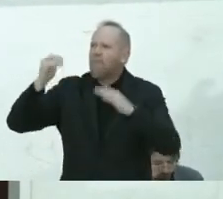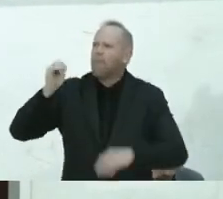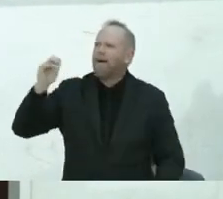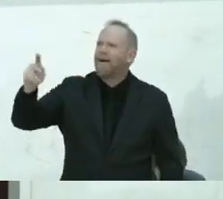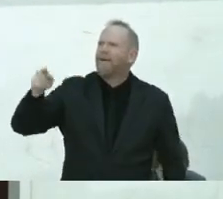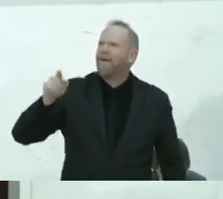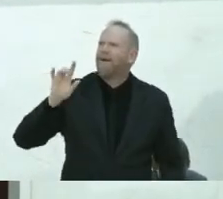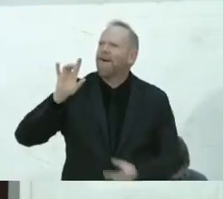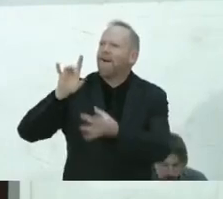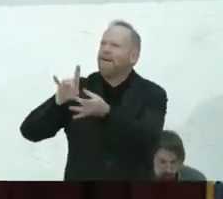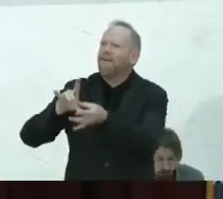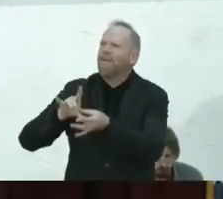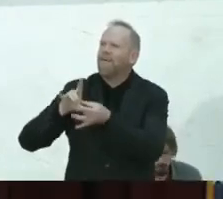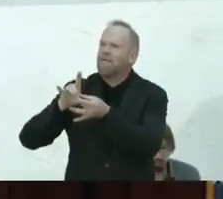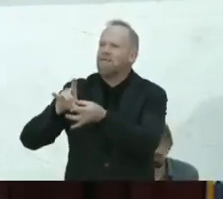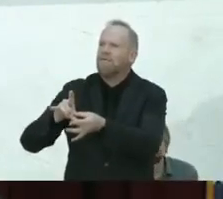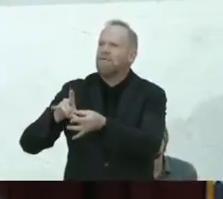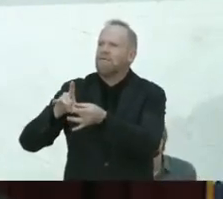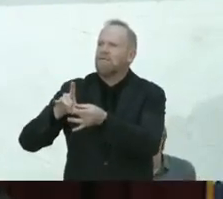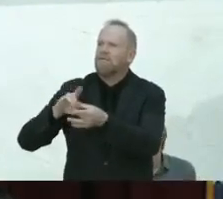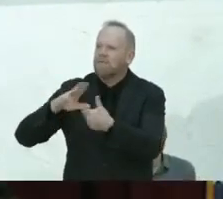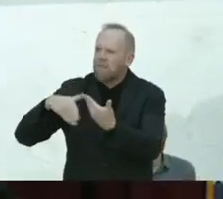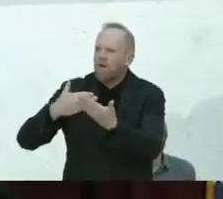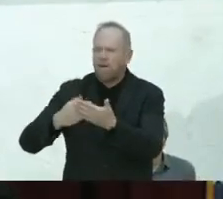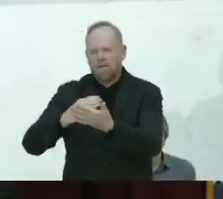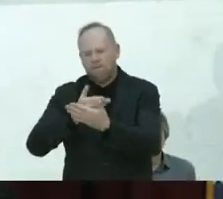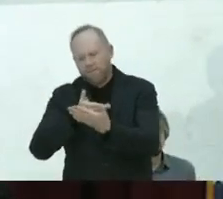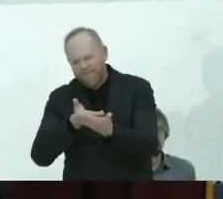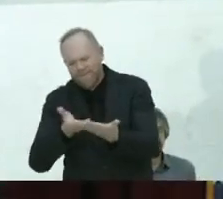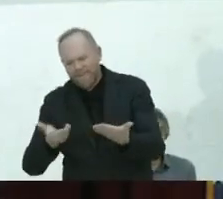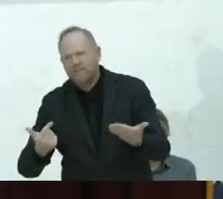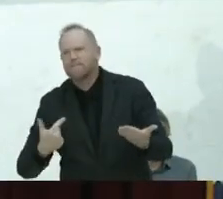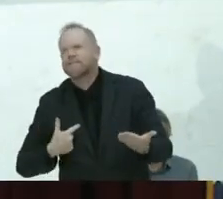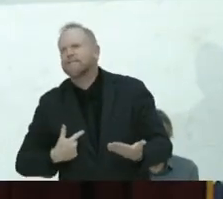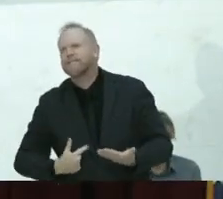with the things I've been knowing